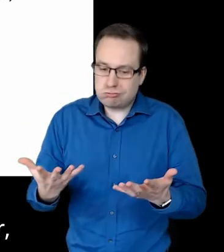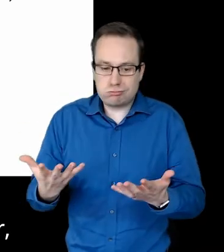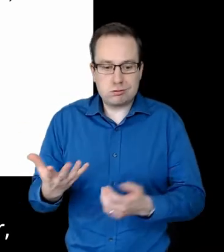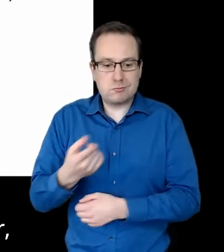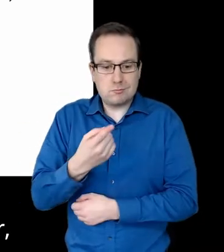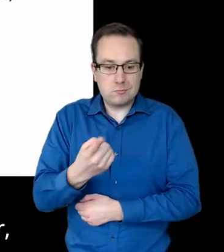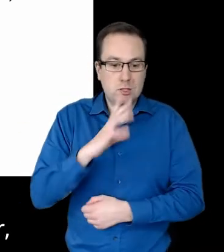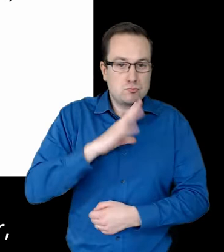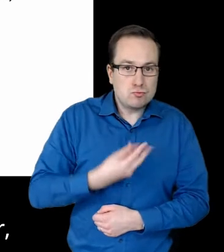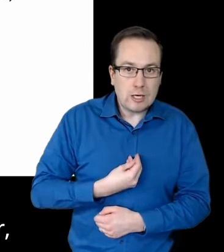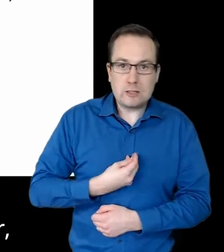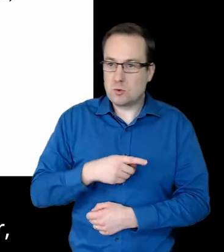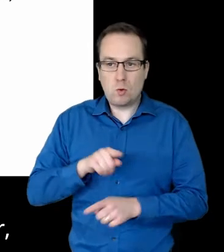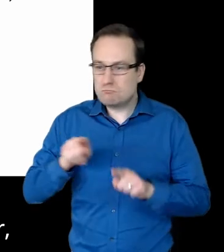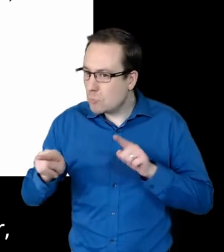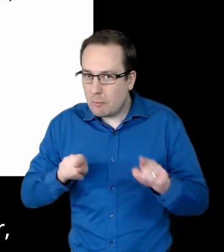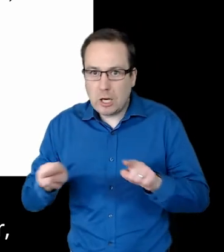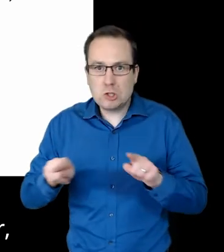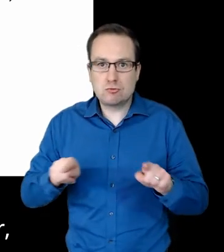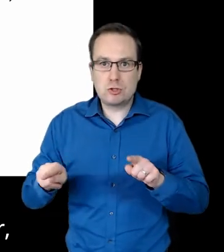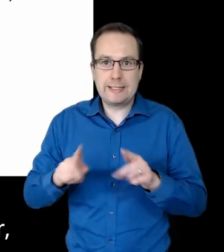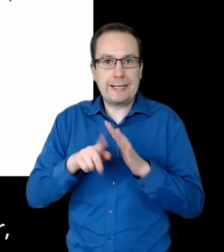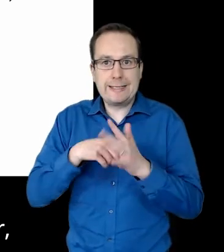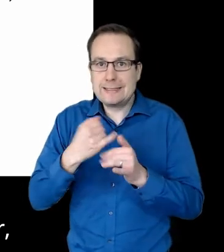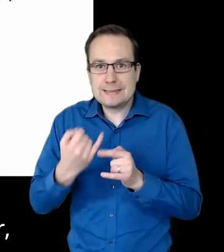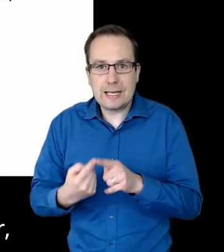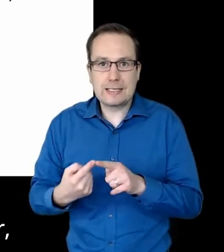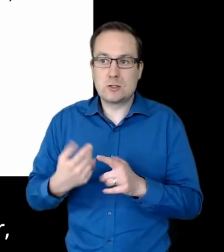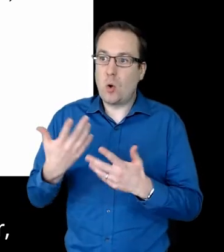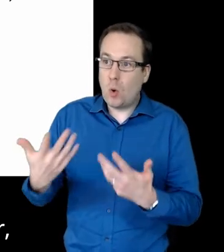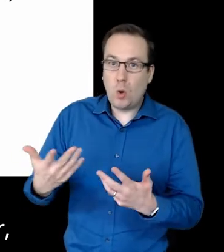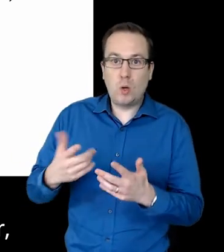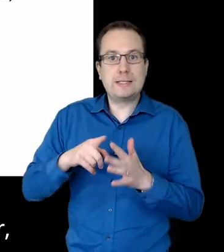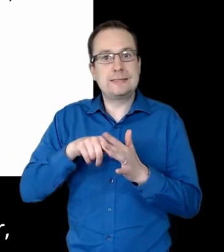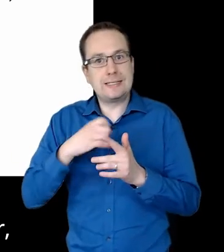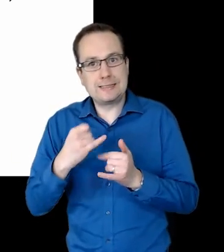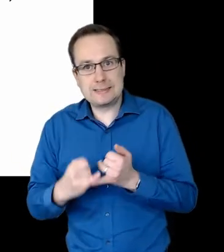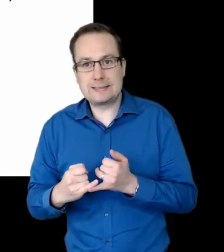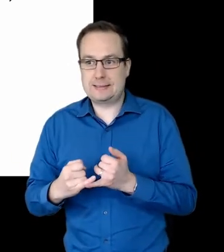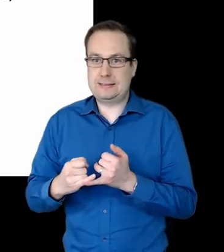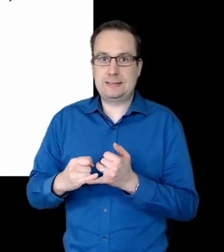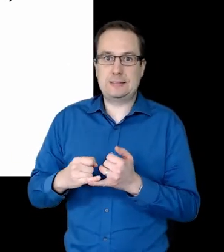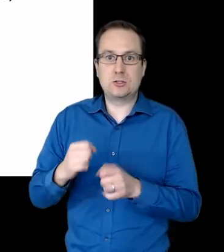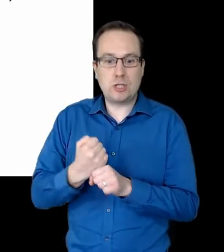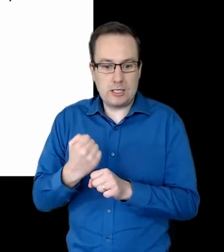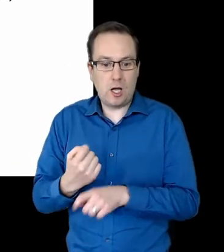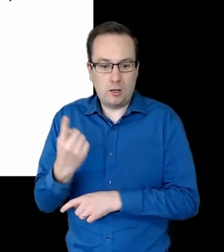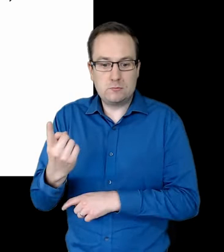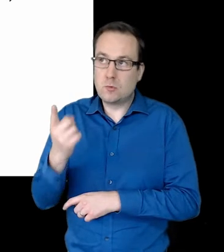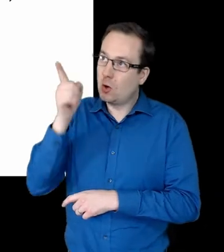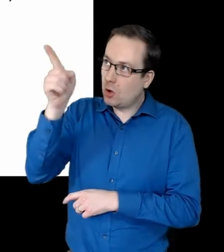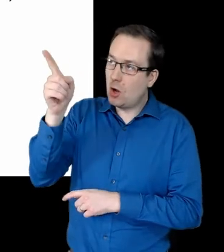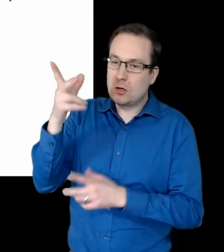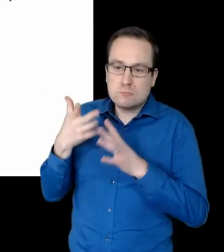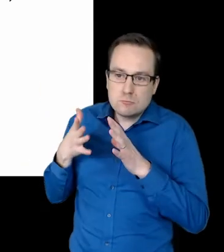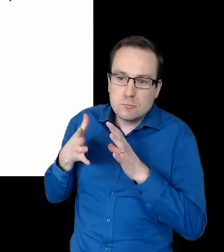trans or non-binary, intersex or cisgender, God moves in our becoming.